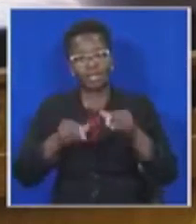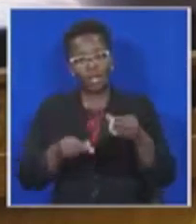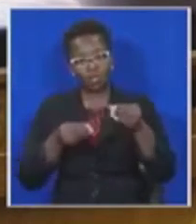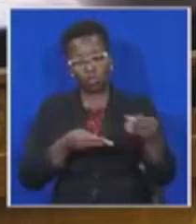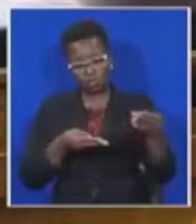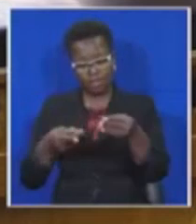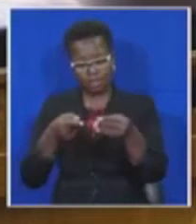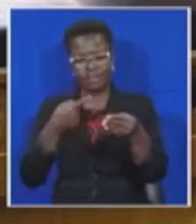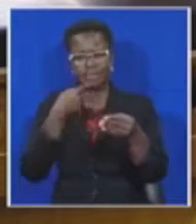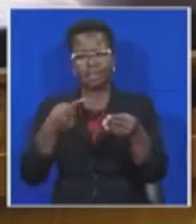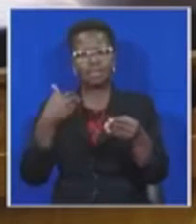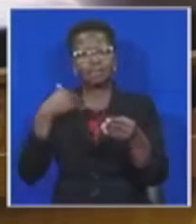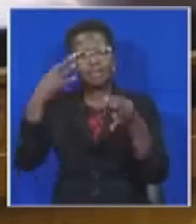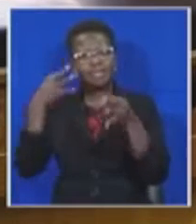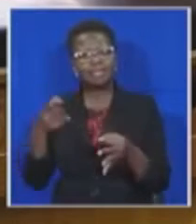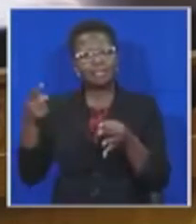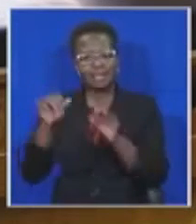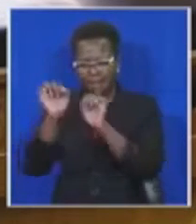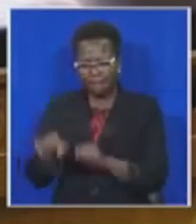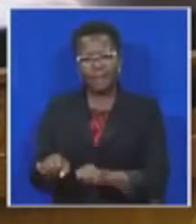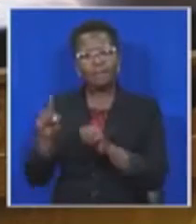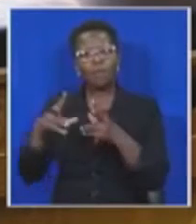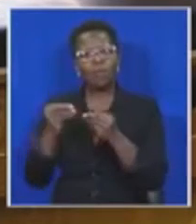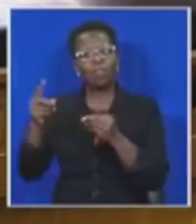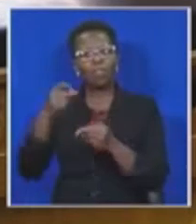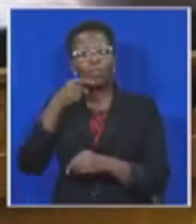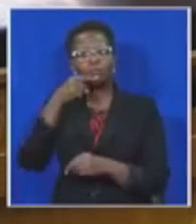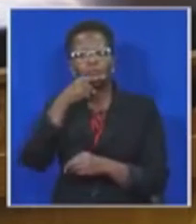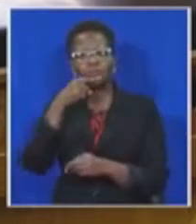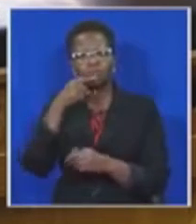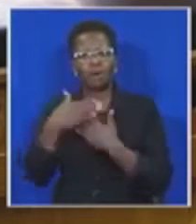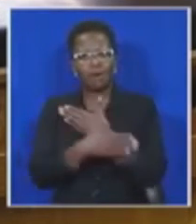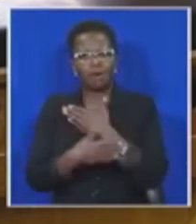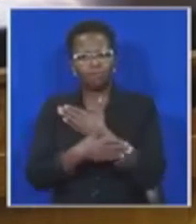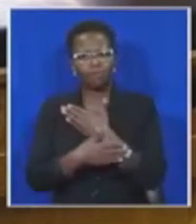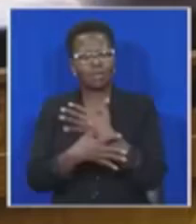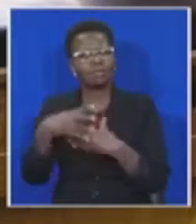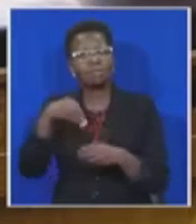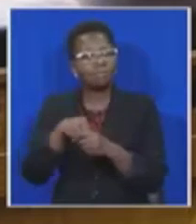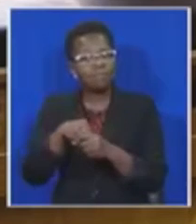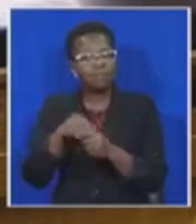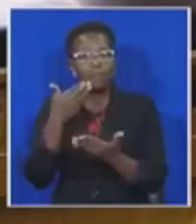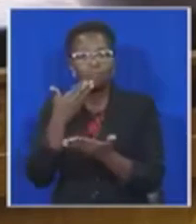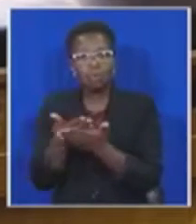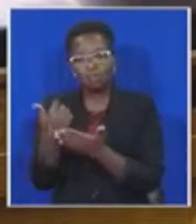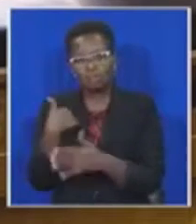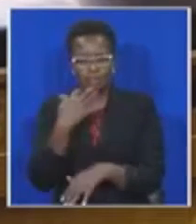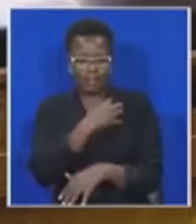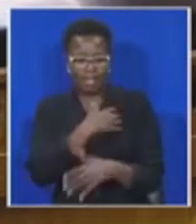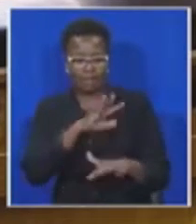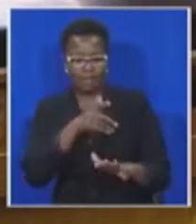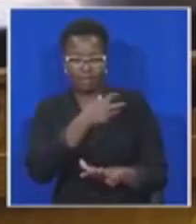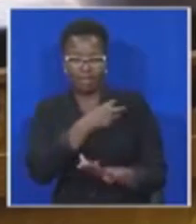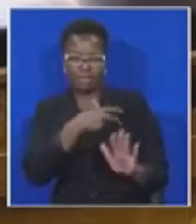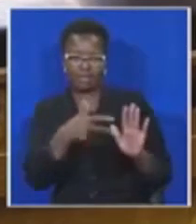decisions to enter into a nuclear deal with Russia are missing. These include the proposal to cabinet that the minister signed off for